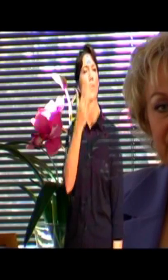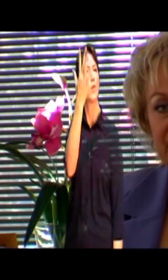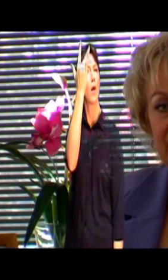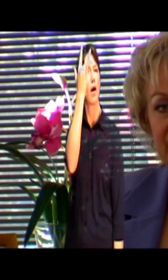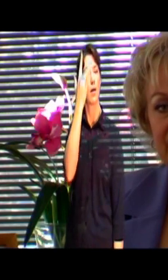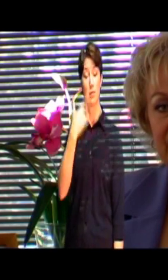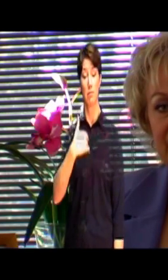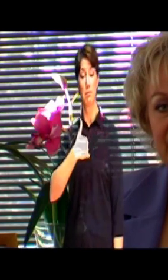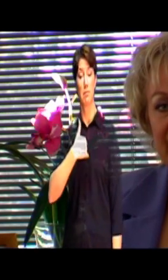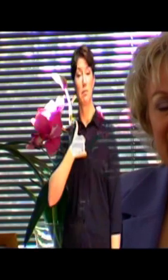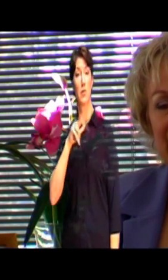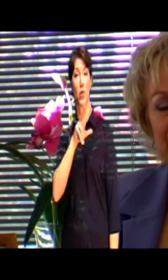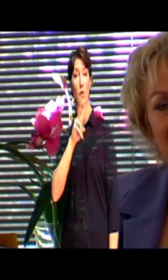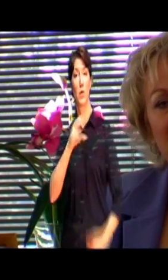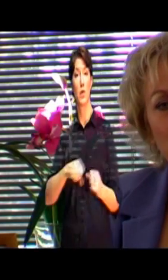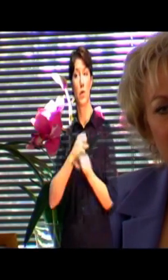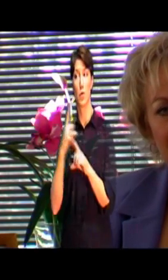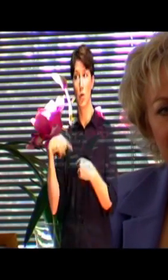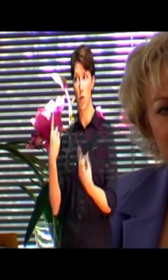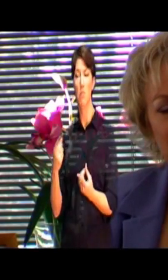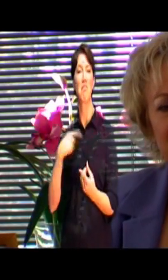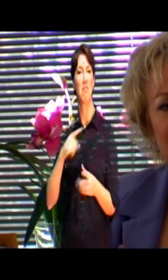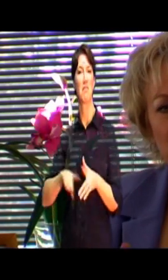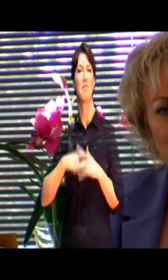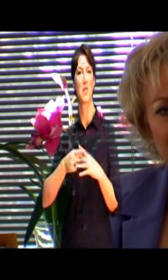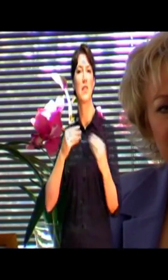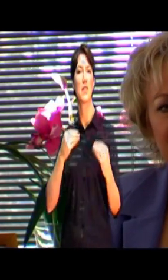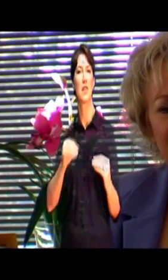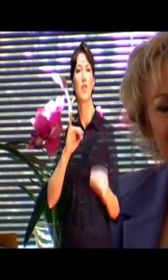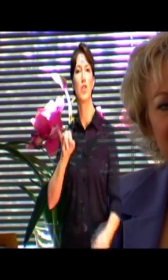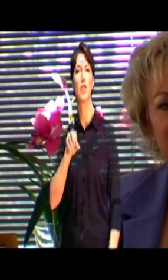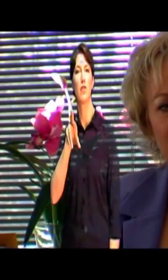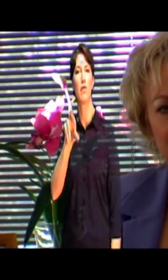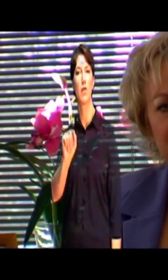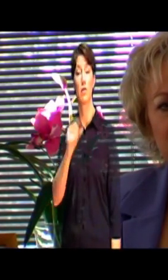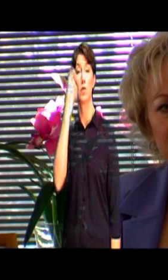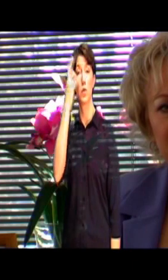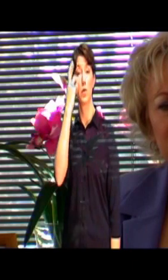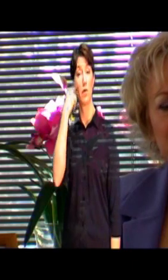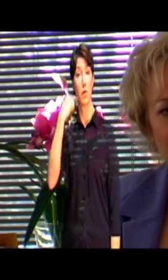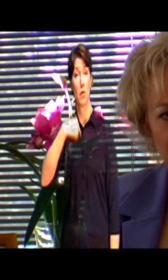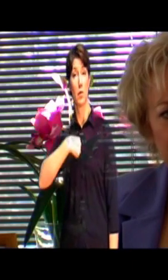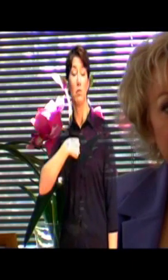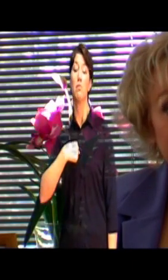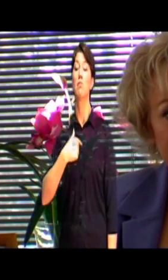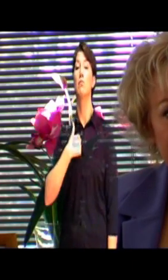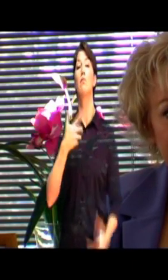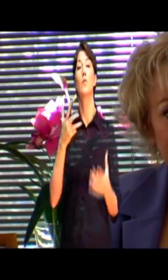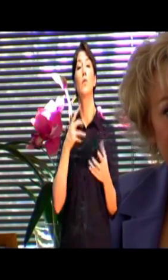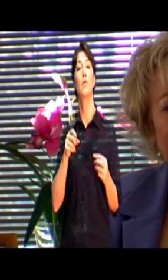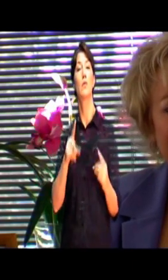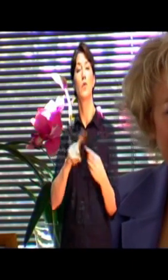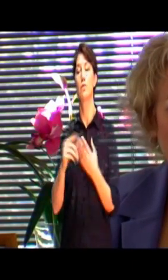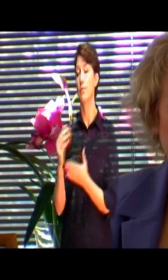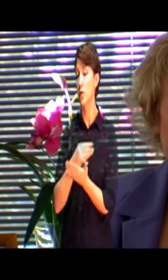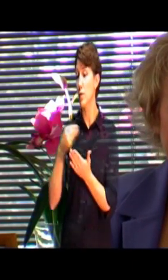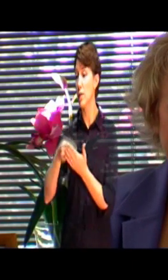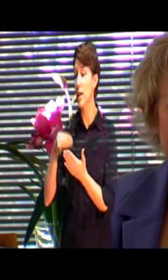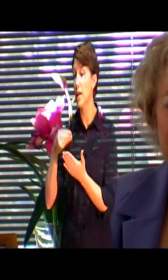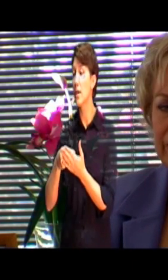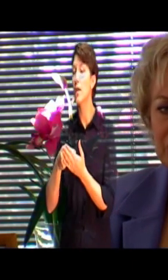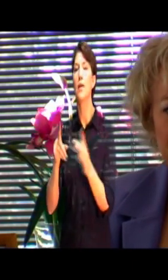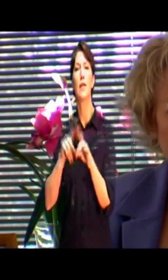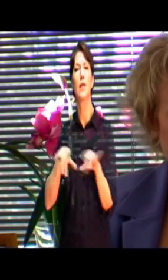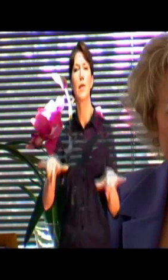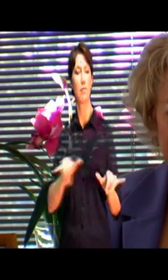became a consultant. And my why was that I wanted to have an opportunity to earn money and stay home with my